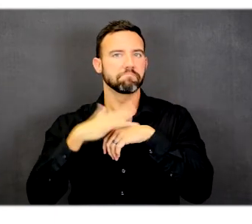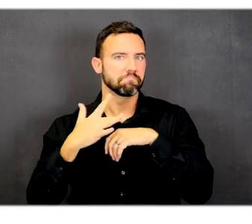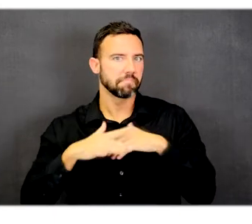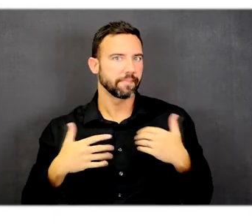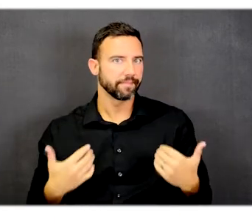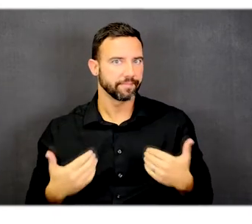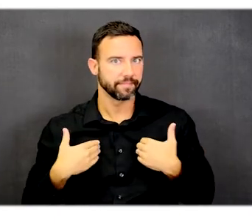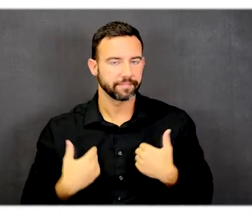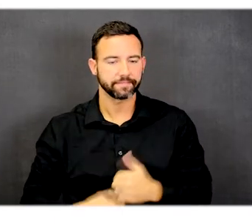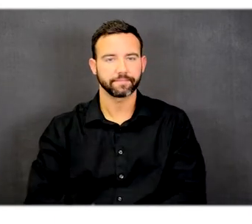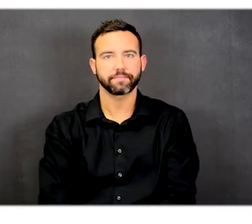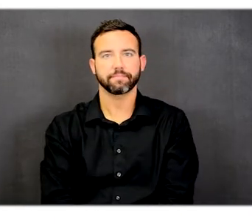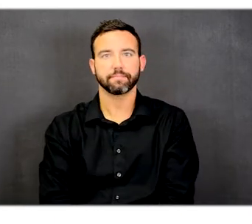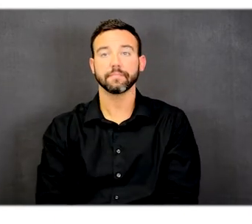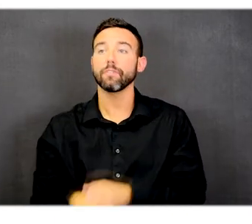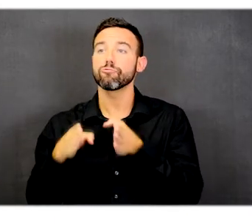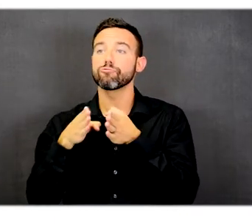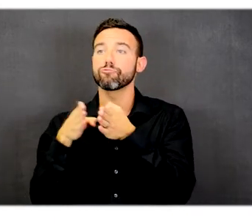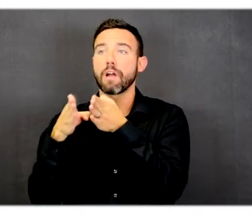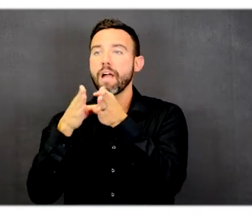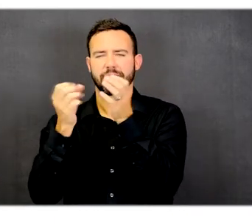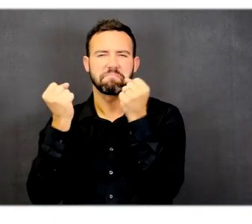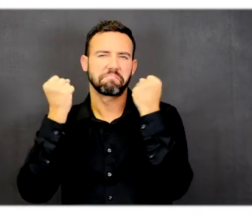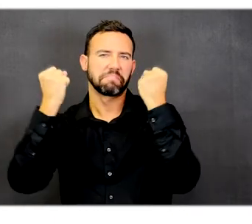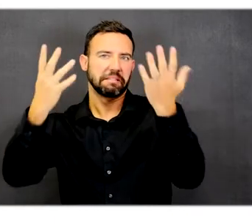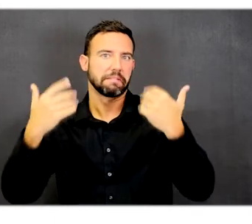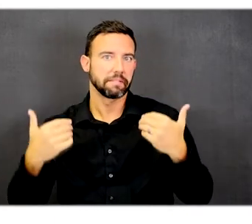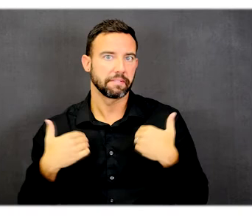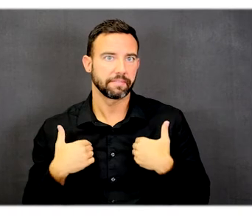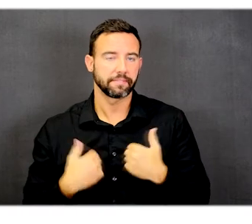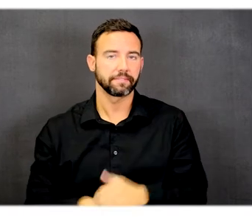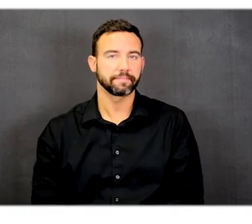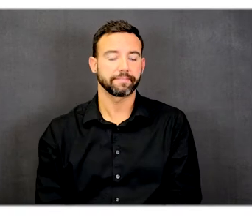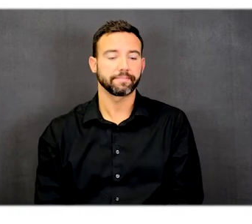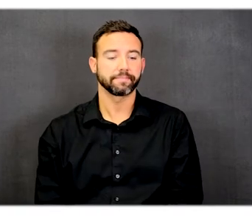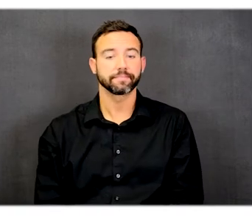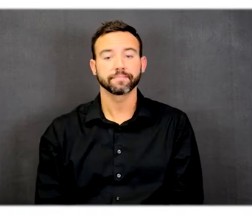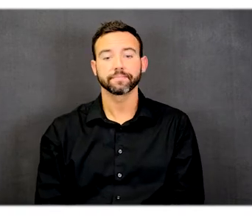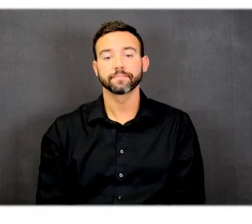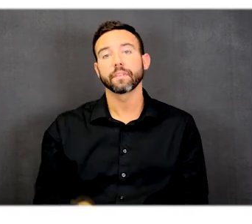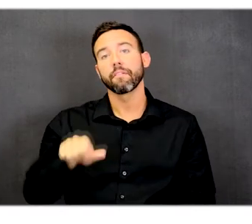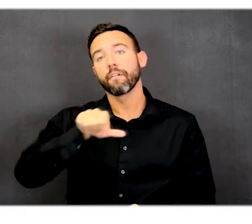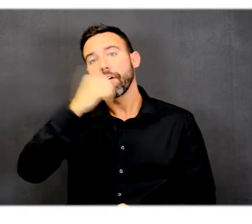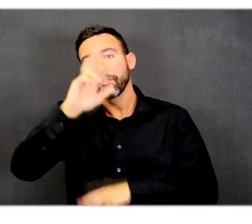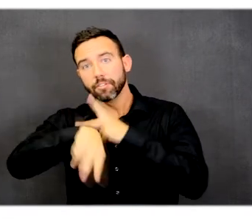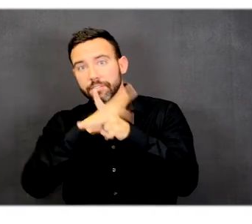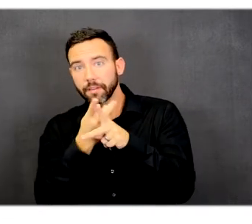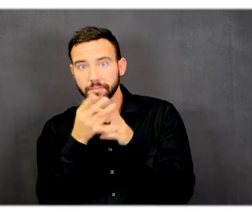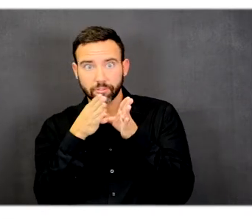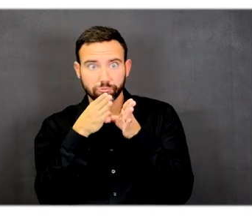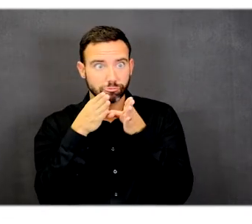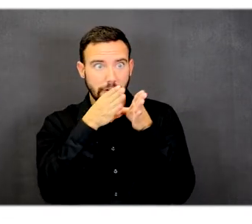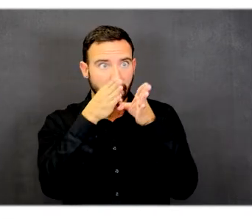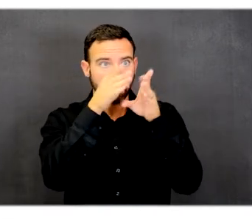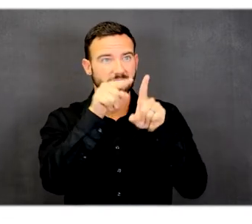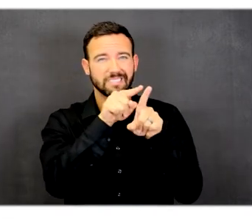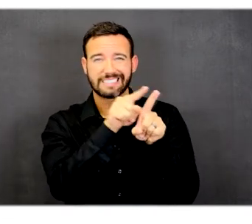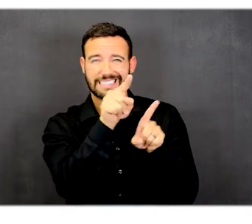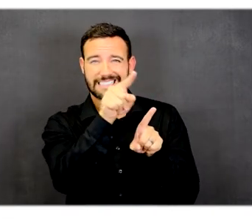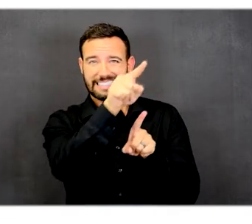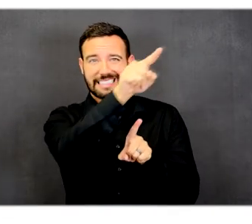There are several of them on the trail. There are some other trails that are on the site, but they are not accessible,